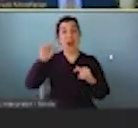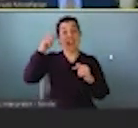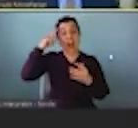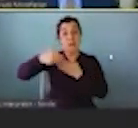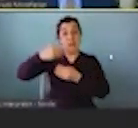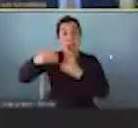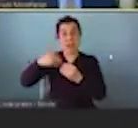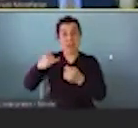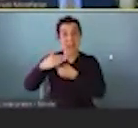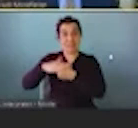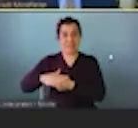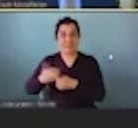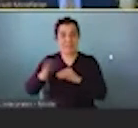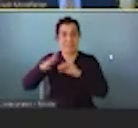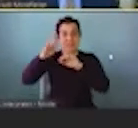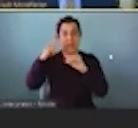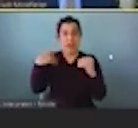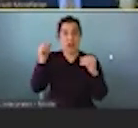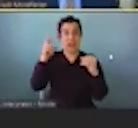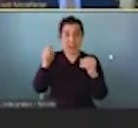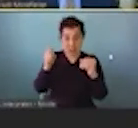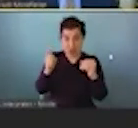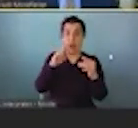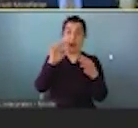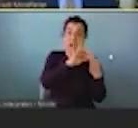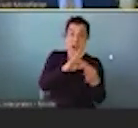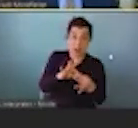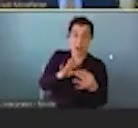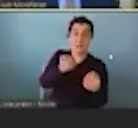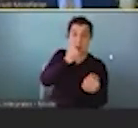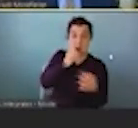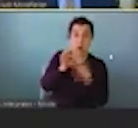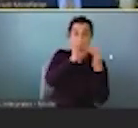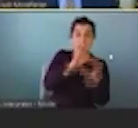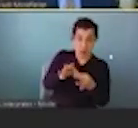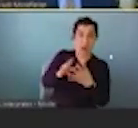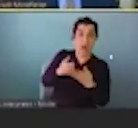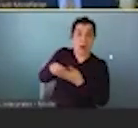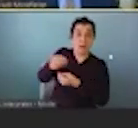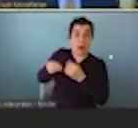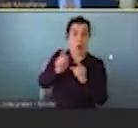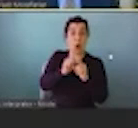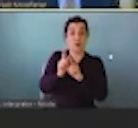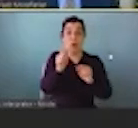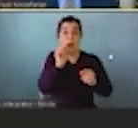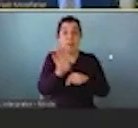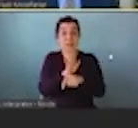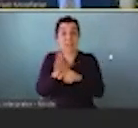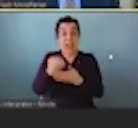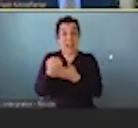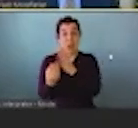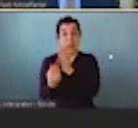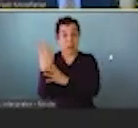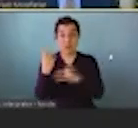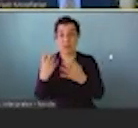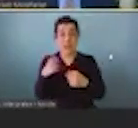because of these rising health care costs, as I'll show you, for chronic diseases. And it's also straining private businesses and economic growth. Many private